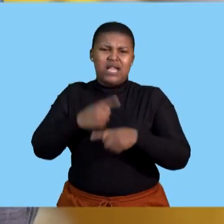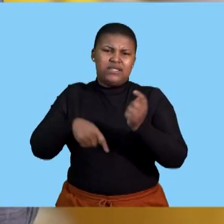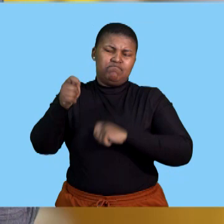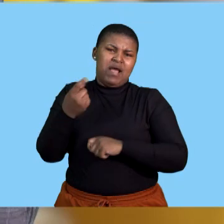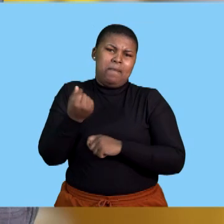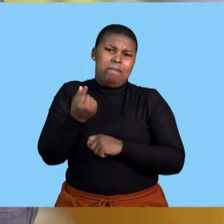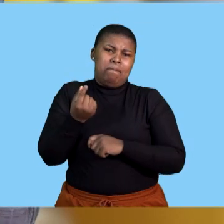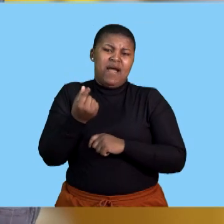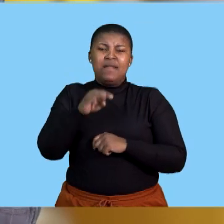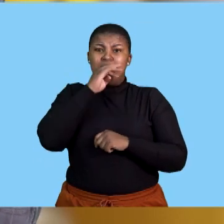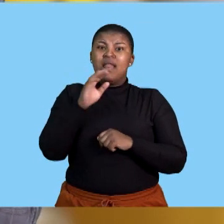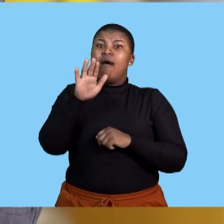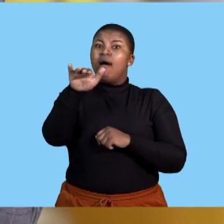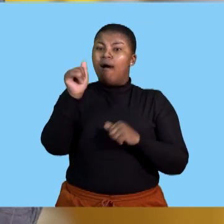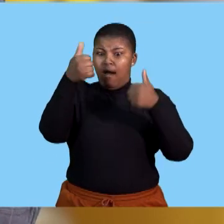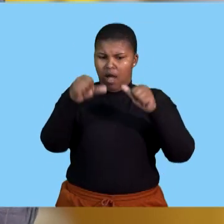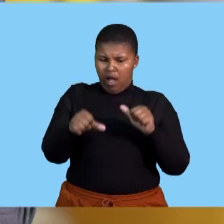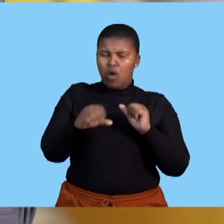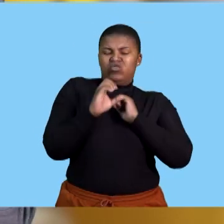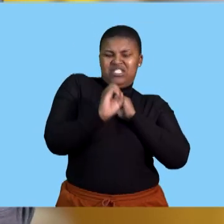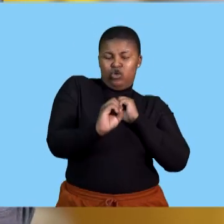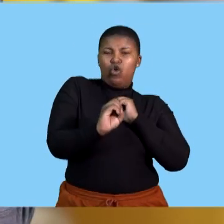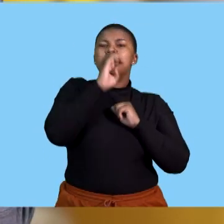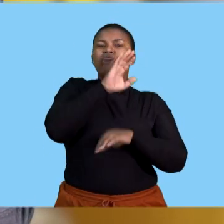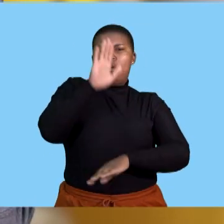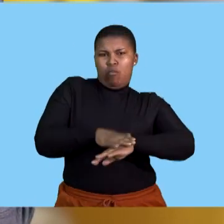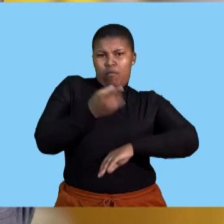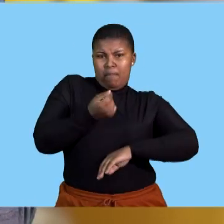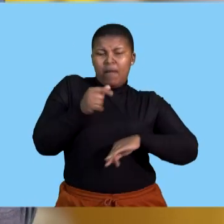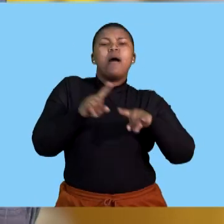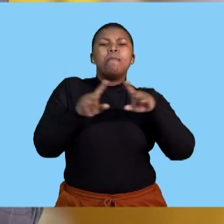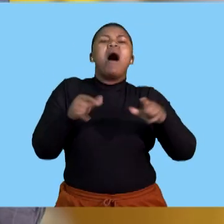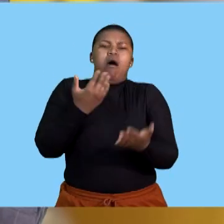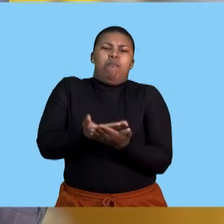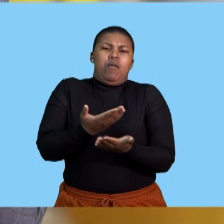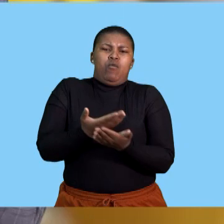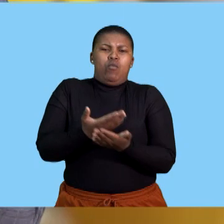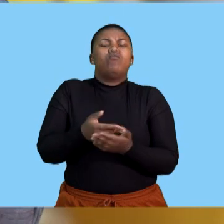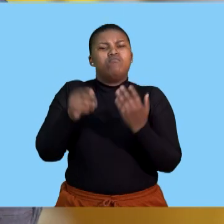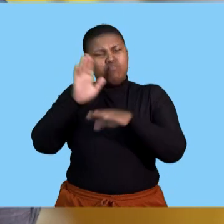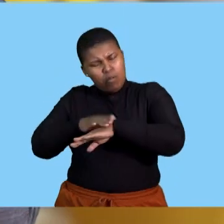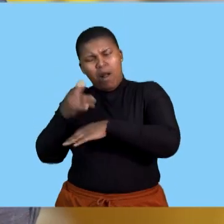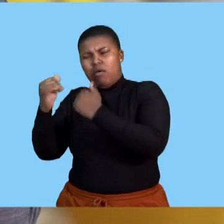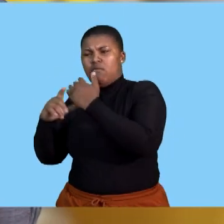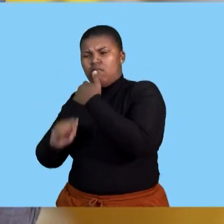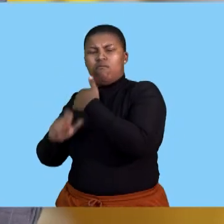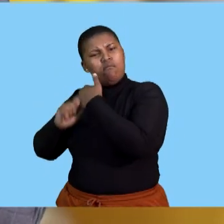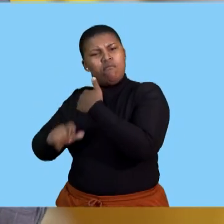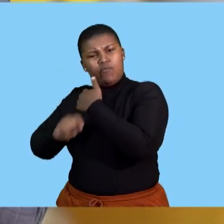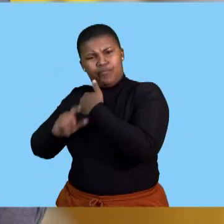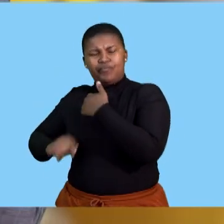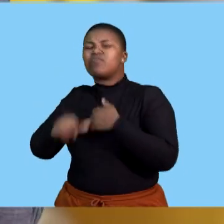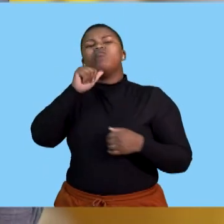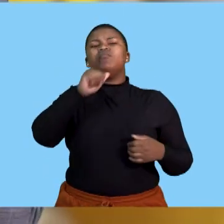spend that money until your account goes to zero. That means you have no money anymore. But you are still able to withdraw more money